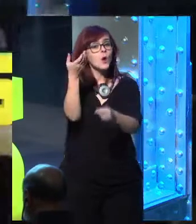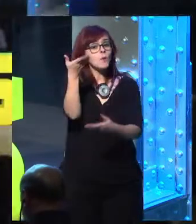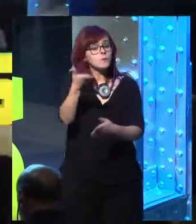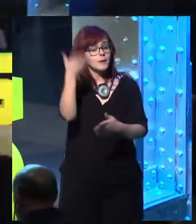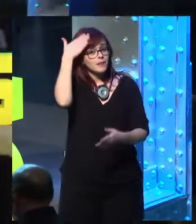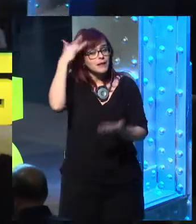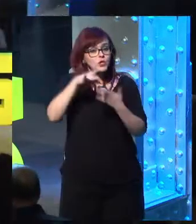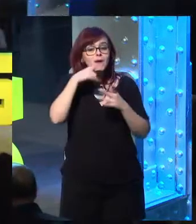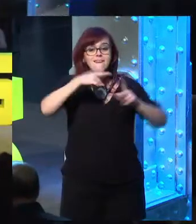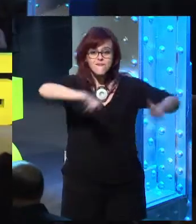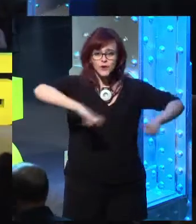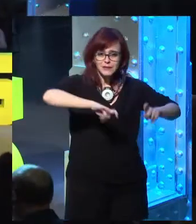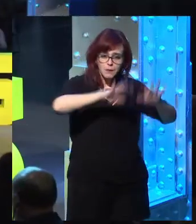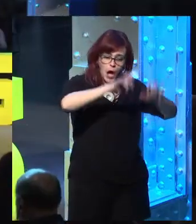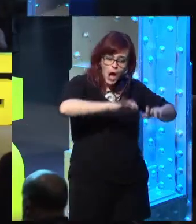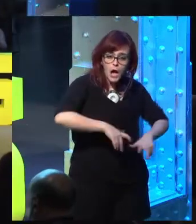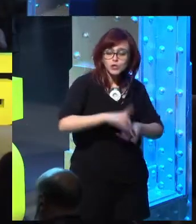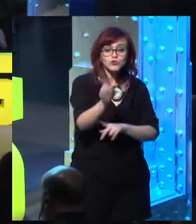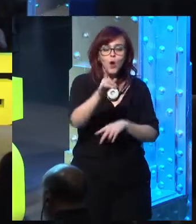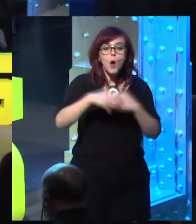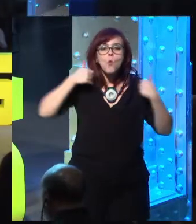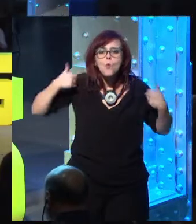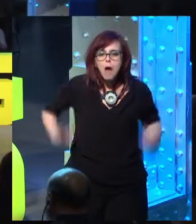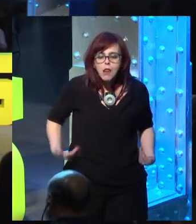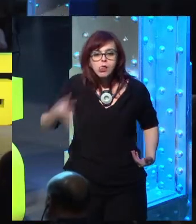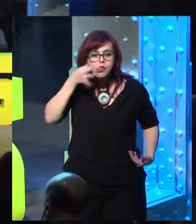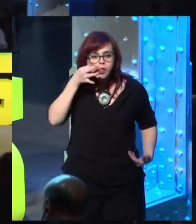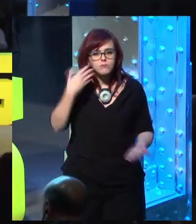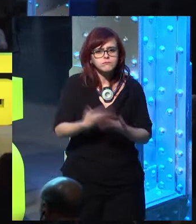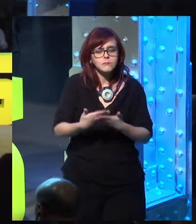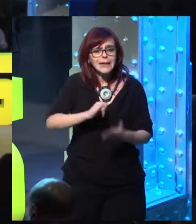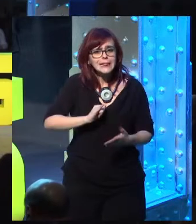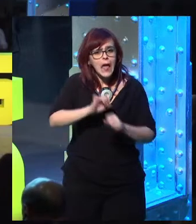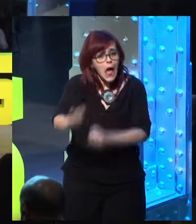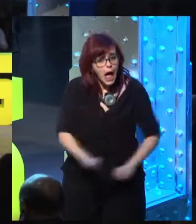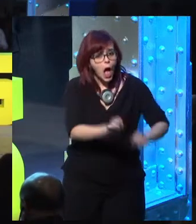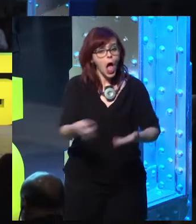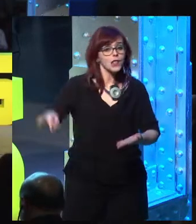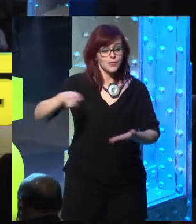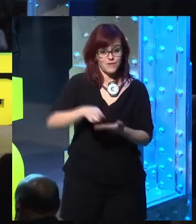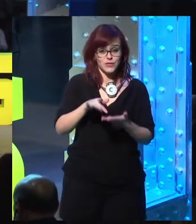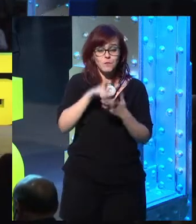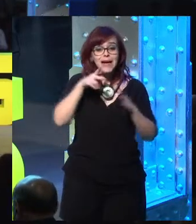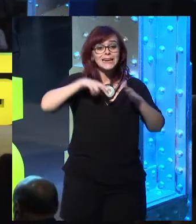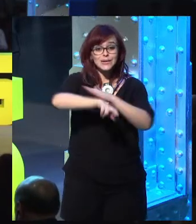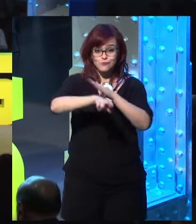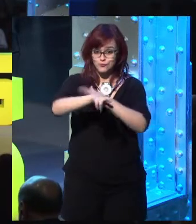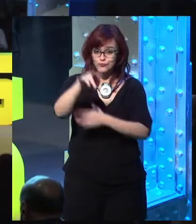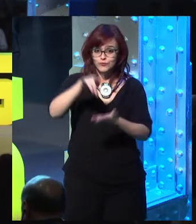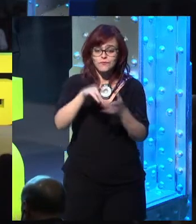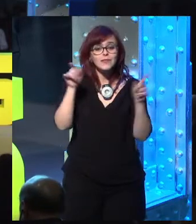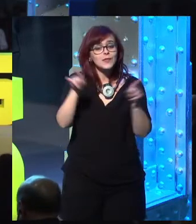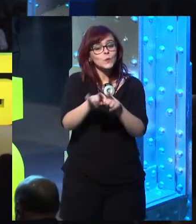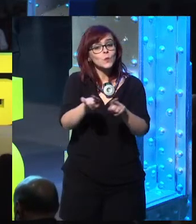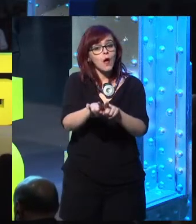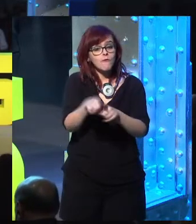want to do your job, it should be being human. And again, the scarce resource in the 21st century won't be technology,